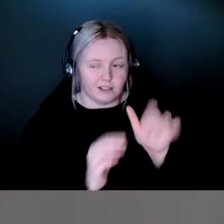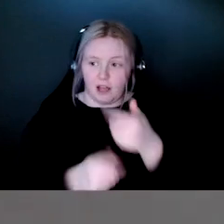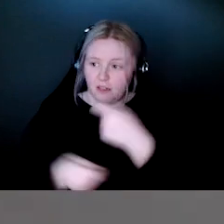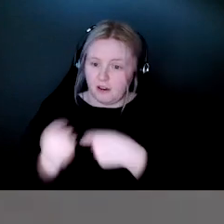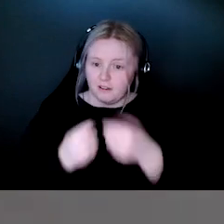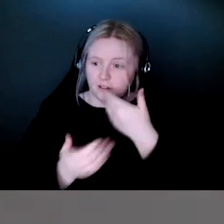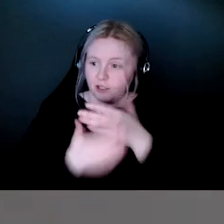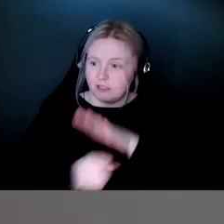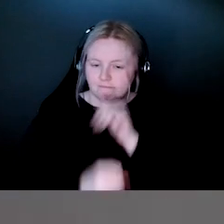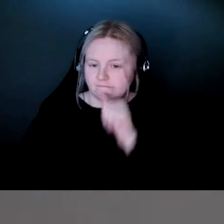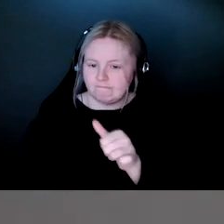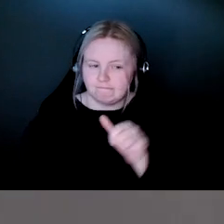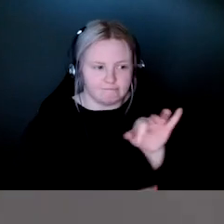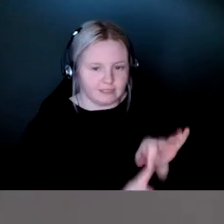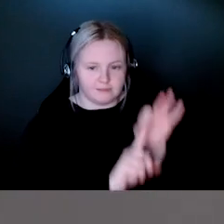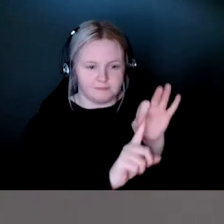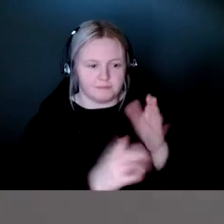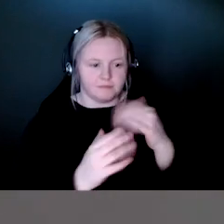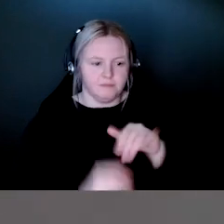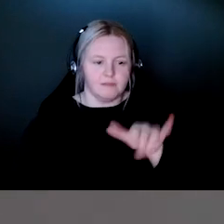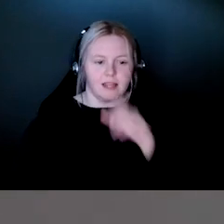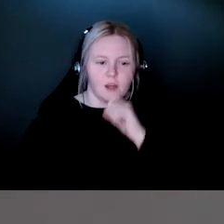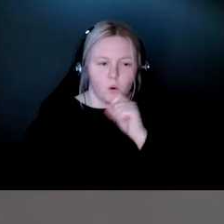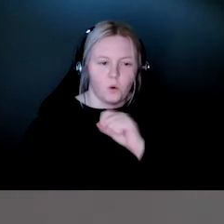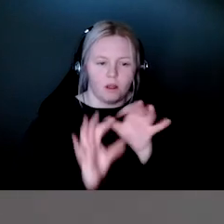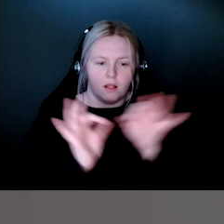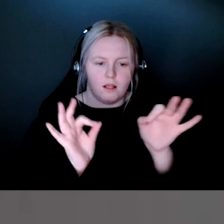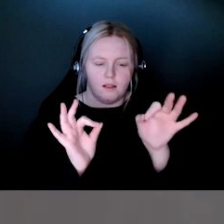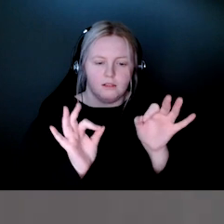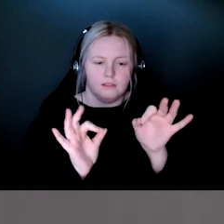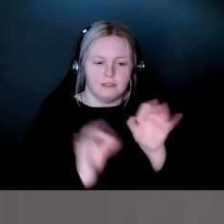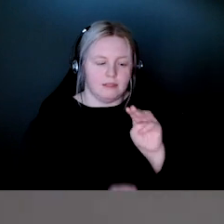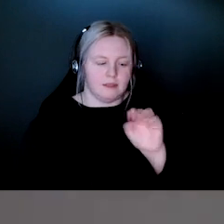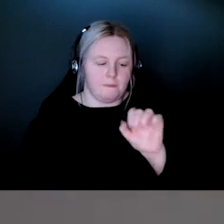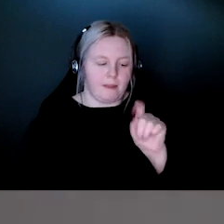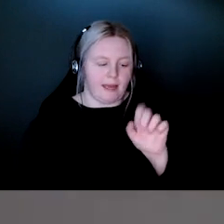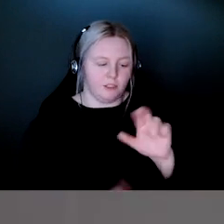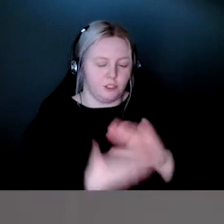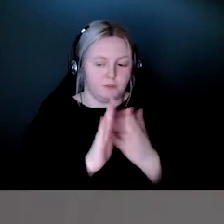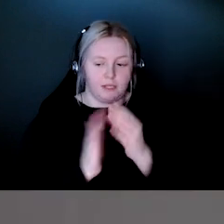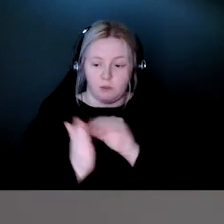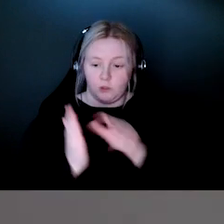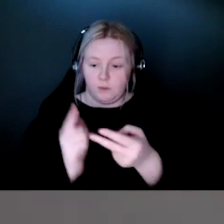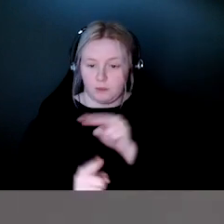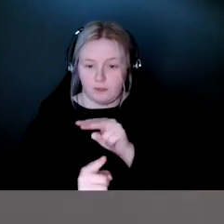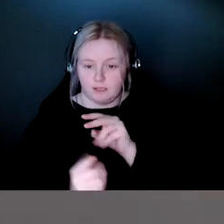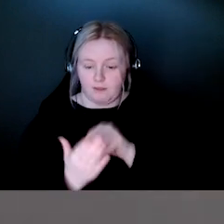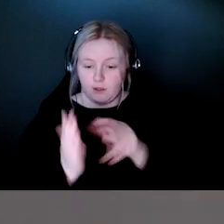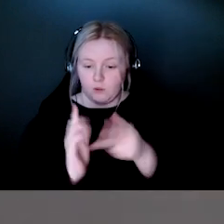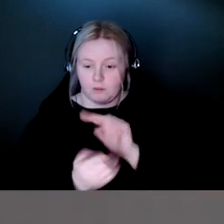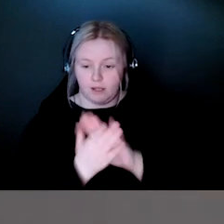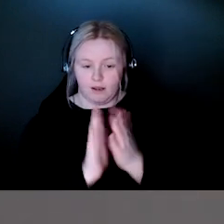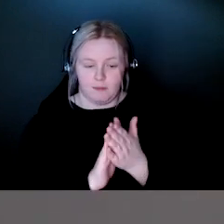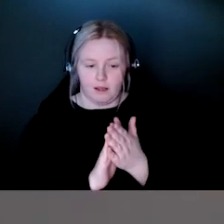that's used, an old saying that the master becomes the student if the student becomes the master. And there is such an